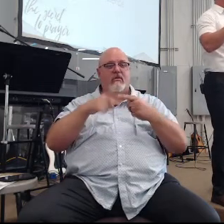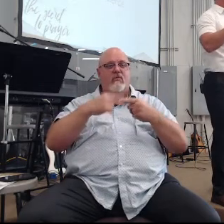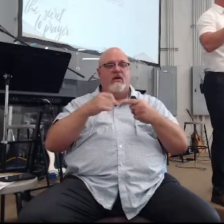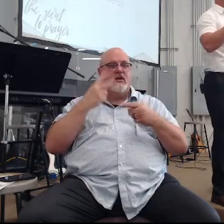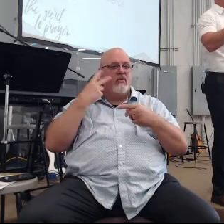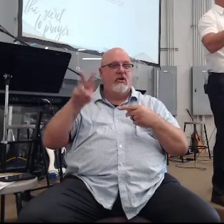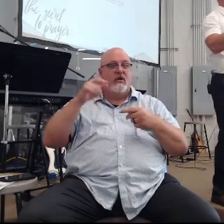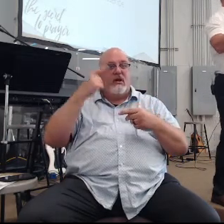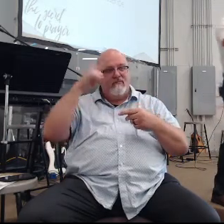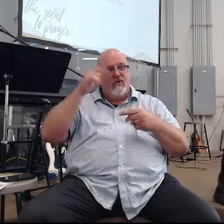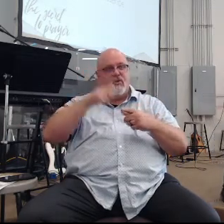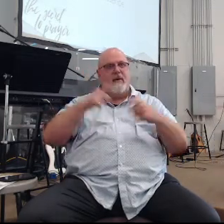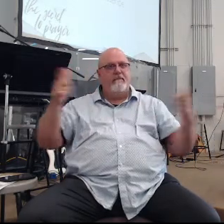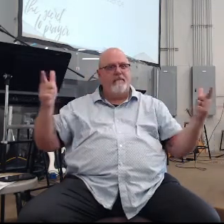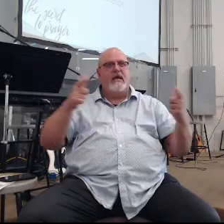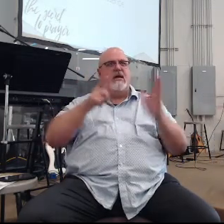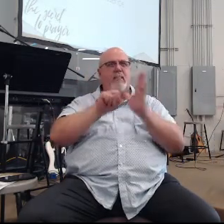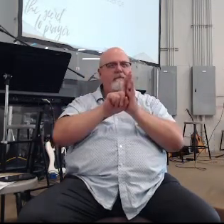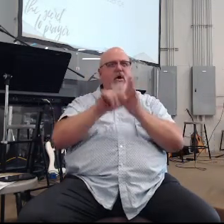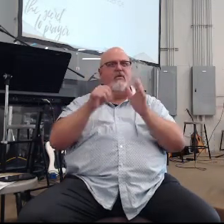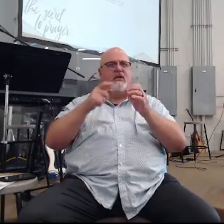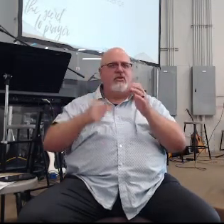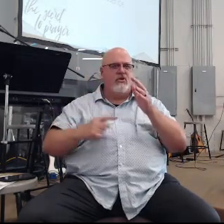you were looking for the moment and I showed up